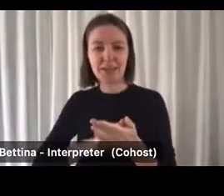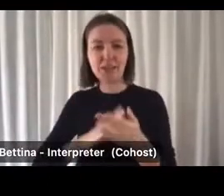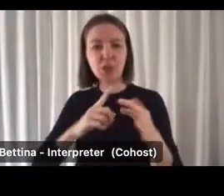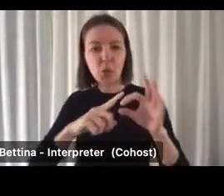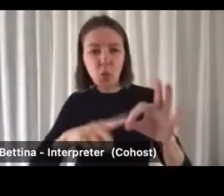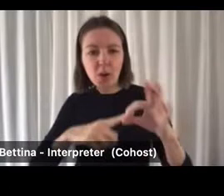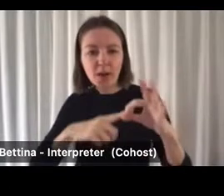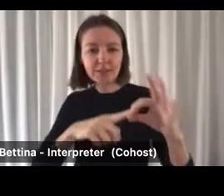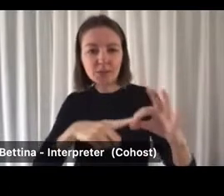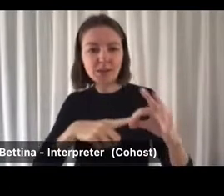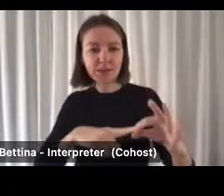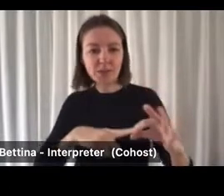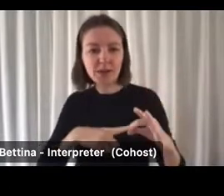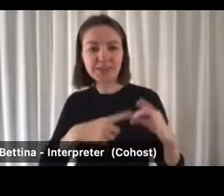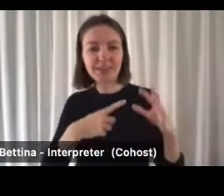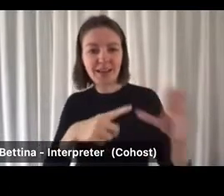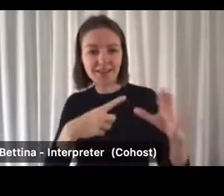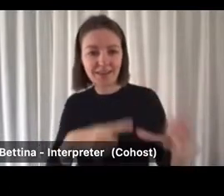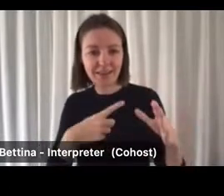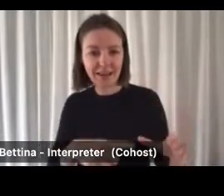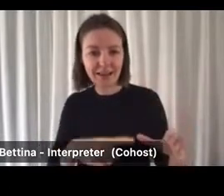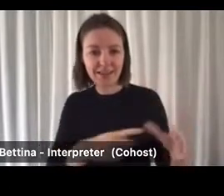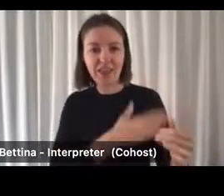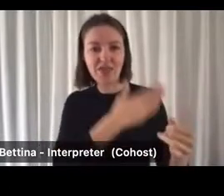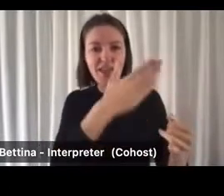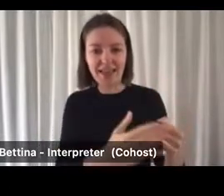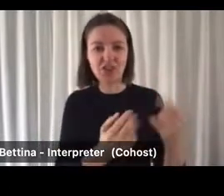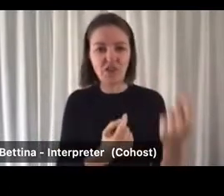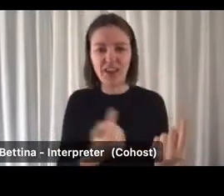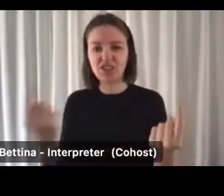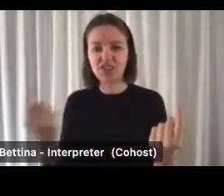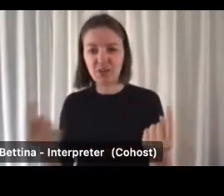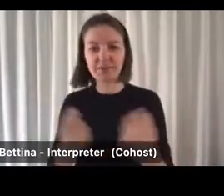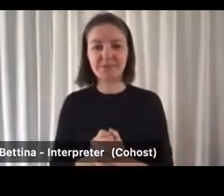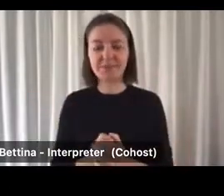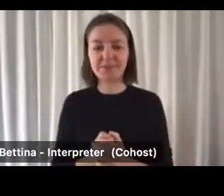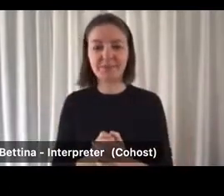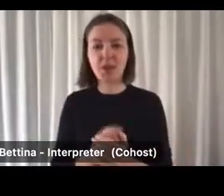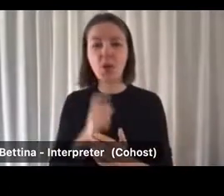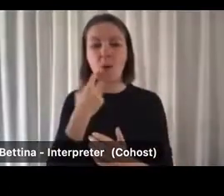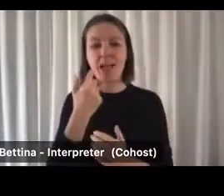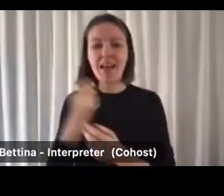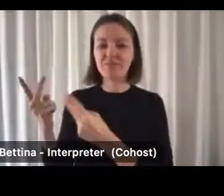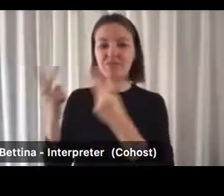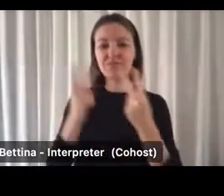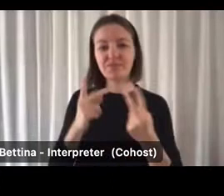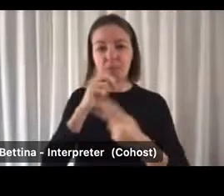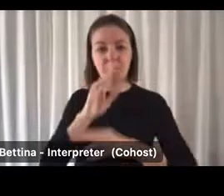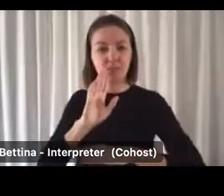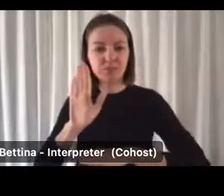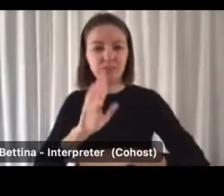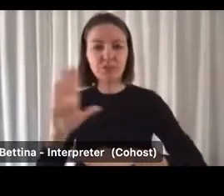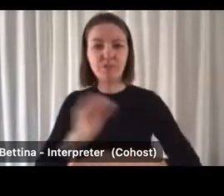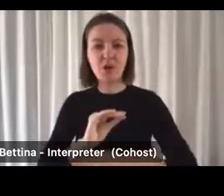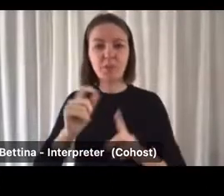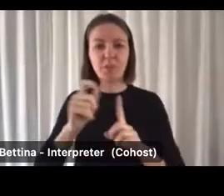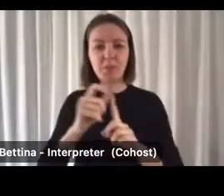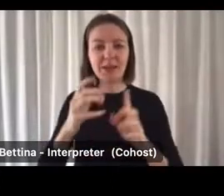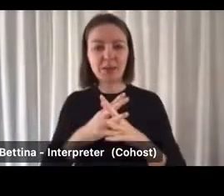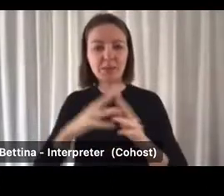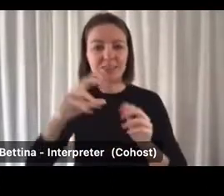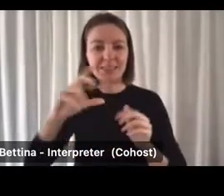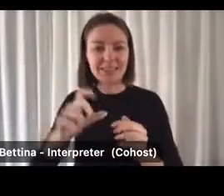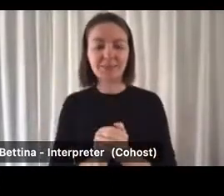to ask us specific questions. There will also be guest speakers presenting from PwC, CODA, Queensland